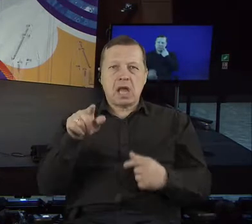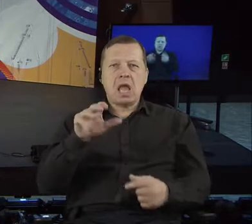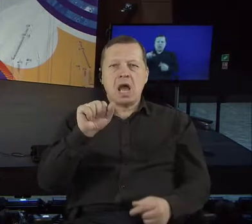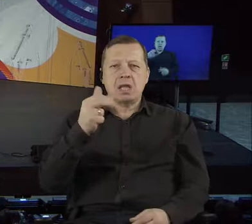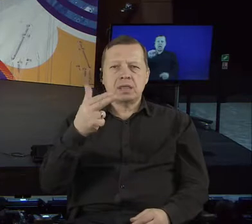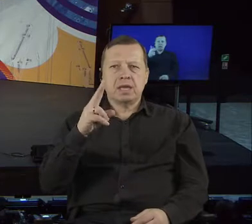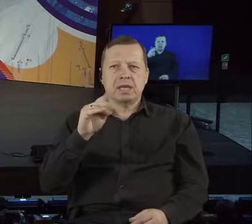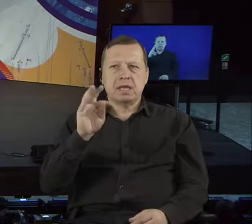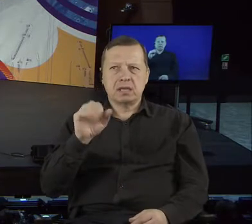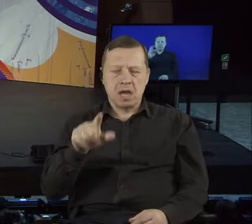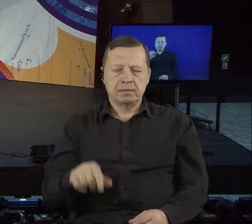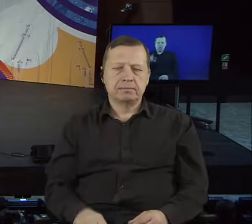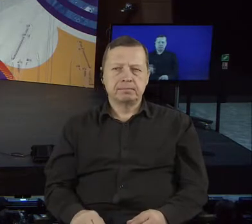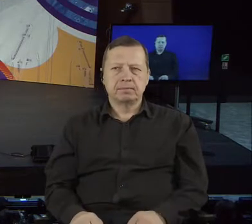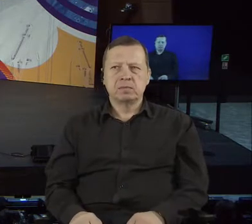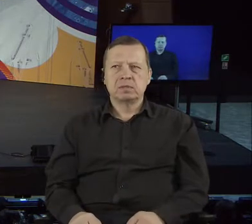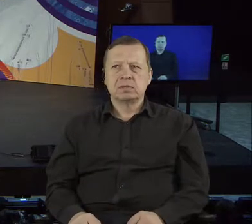is it there? No.